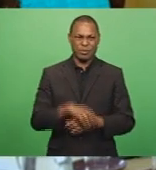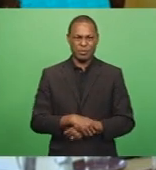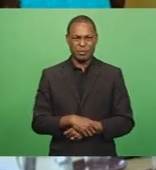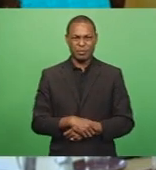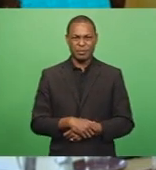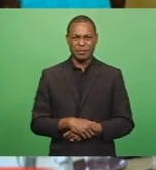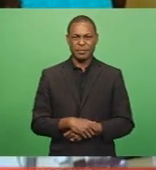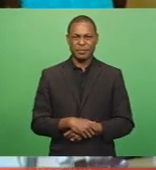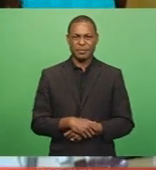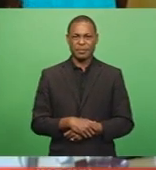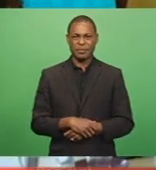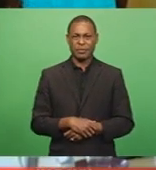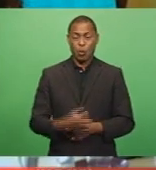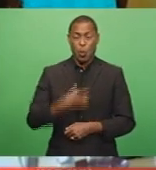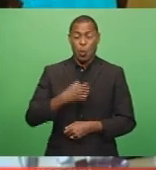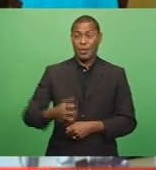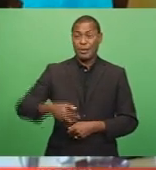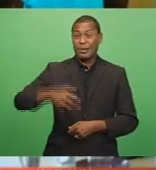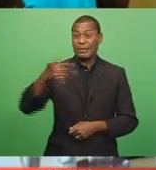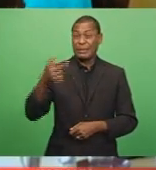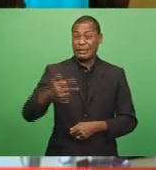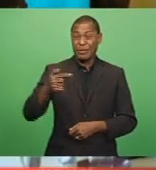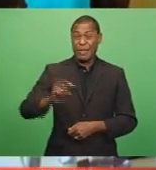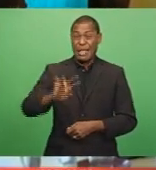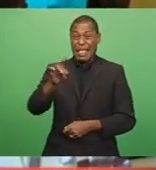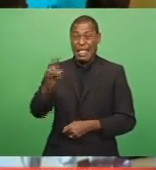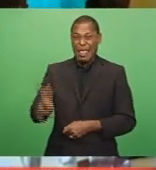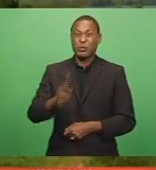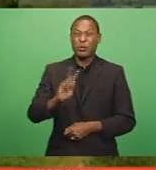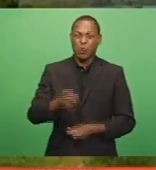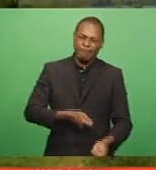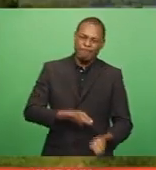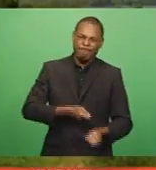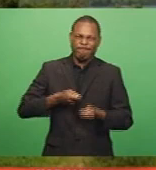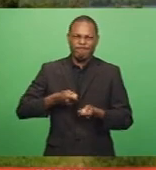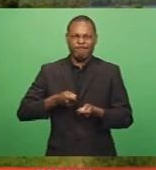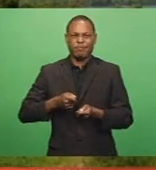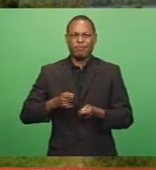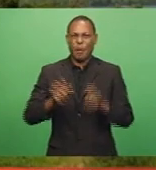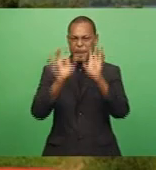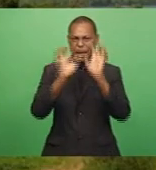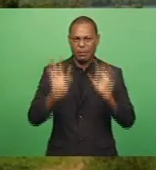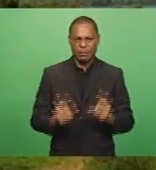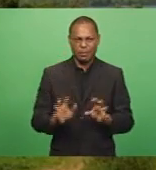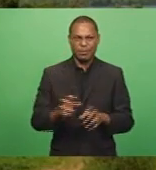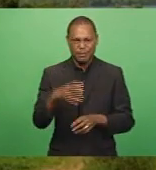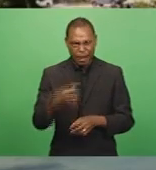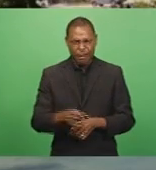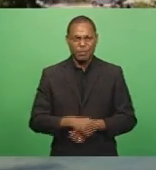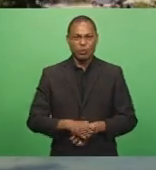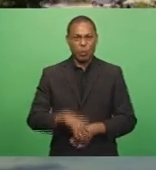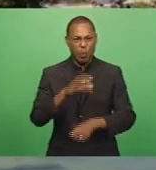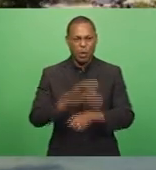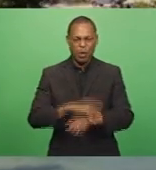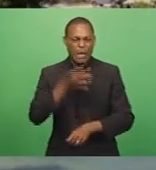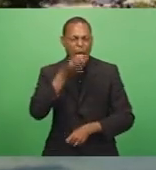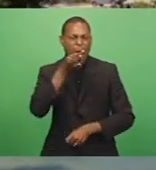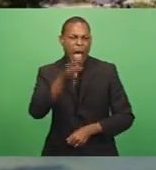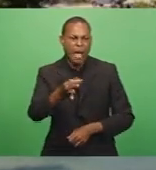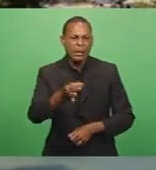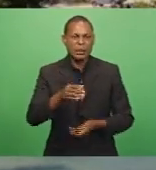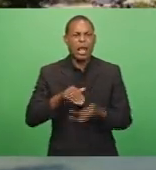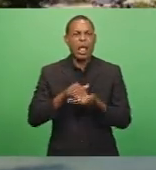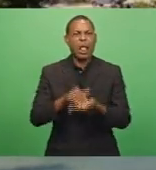More than 17,000 marijuana plants have been uprooted from Kandavu so far this year. And police are seeking help from the Vanua.